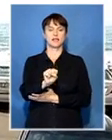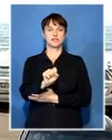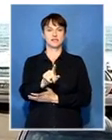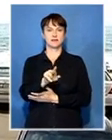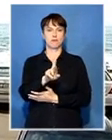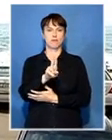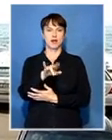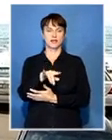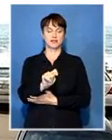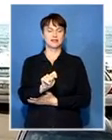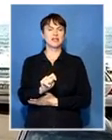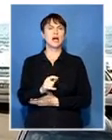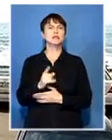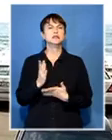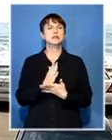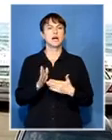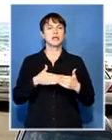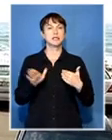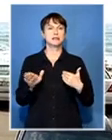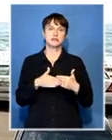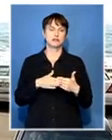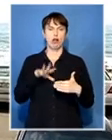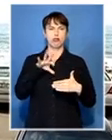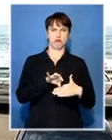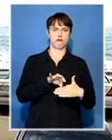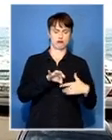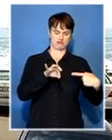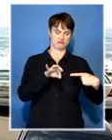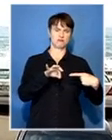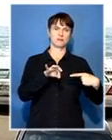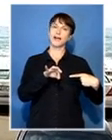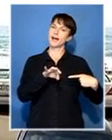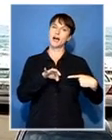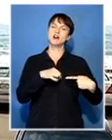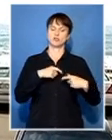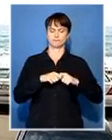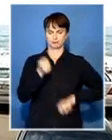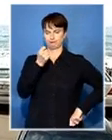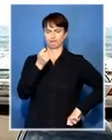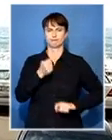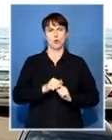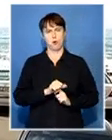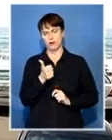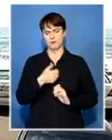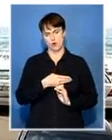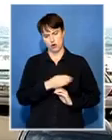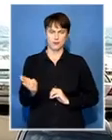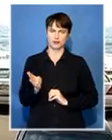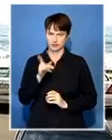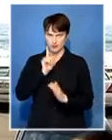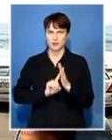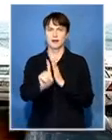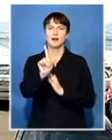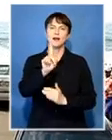broken and the voting stations are operating as normal now with and